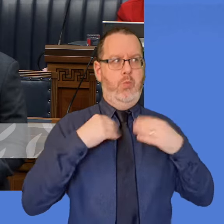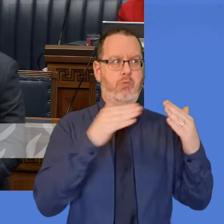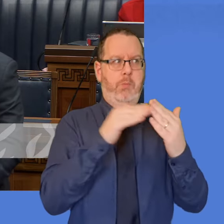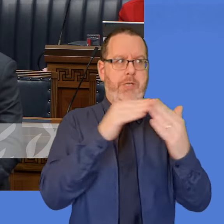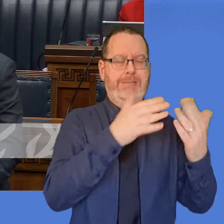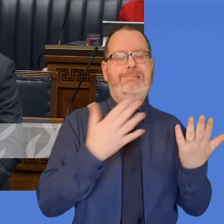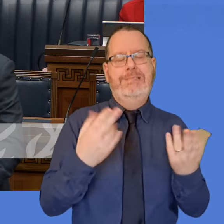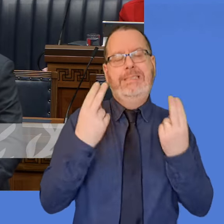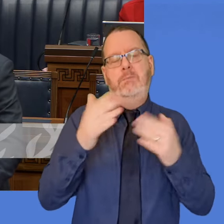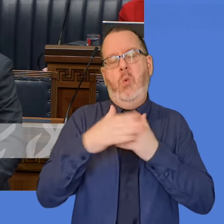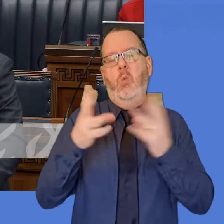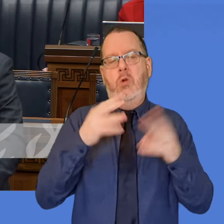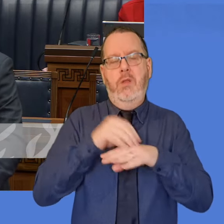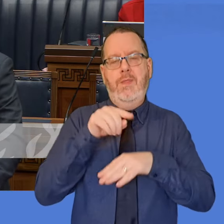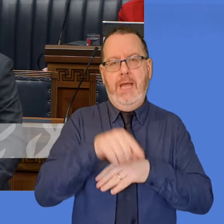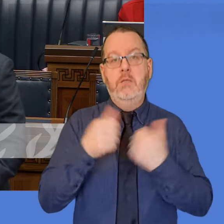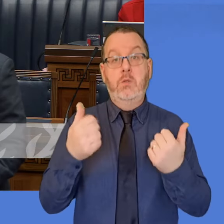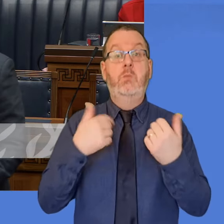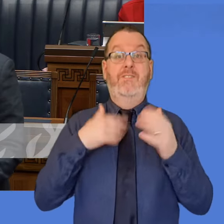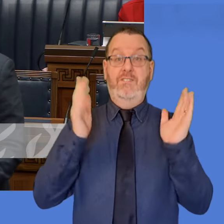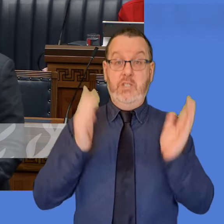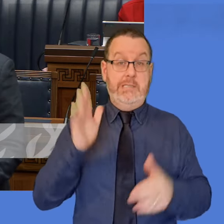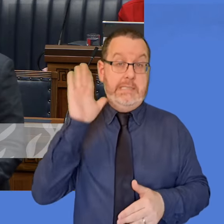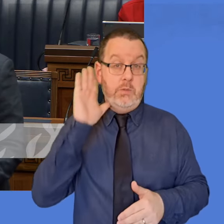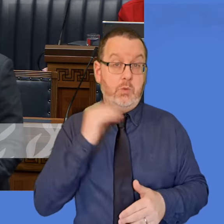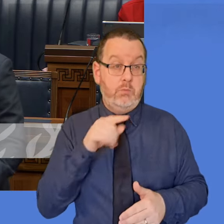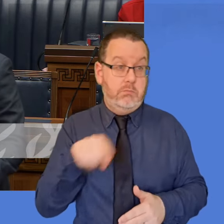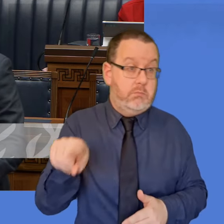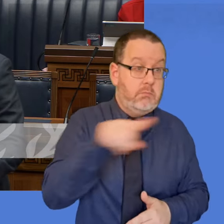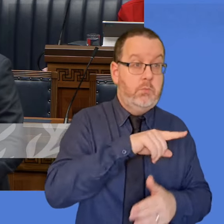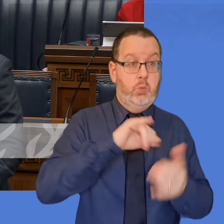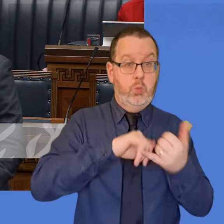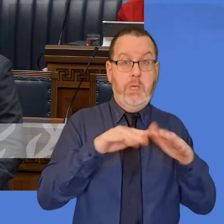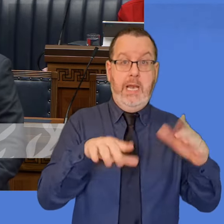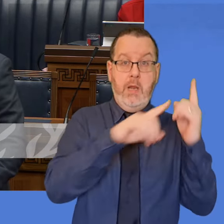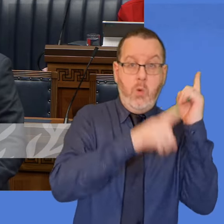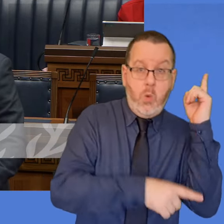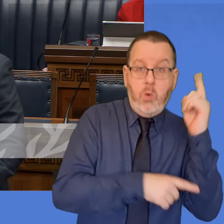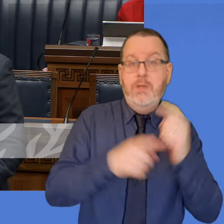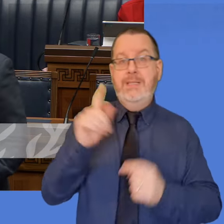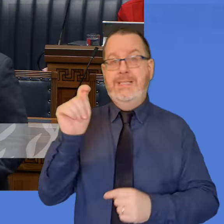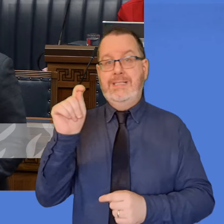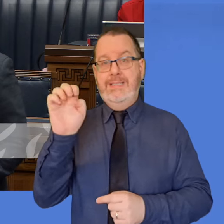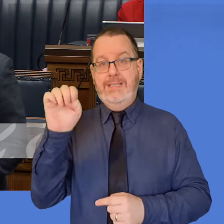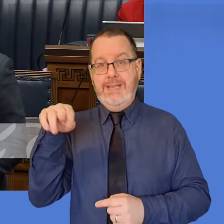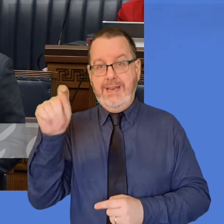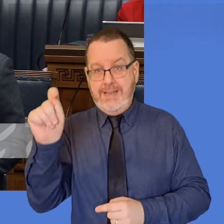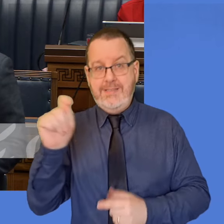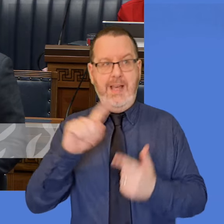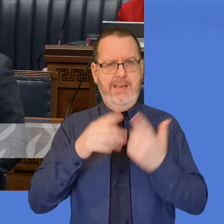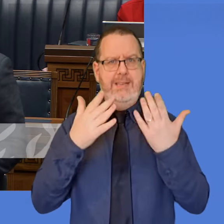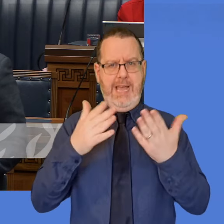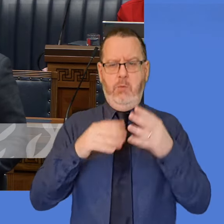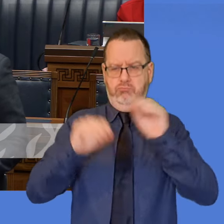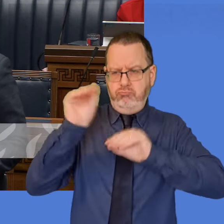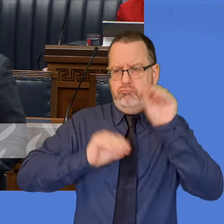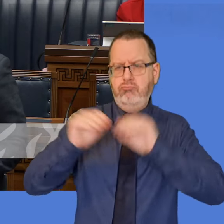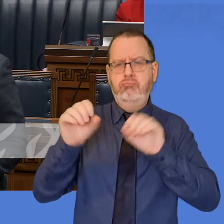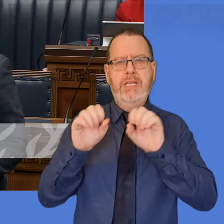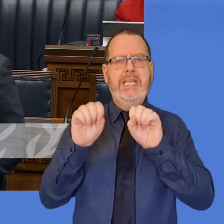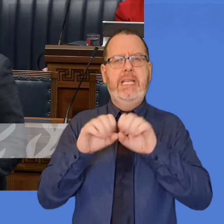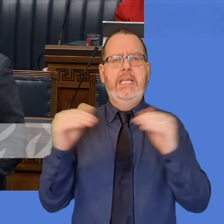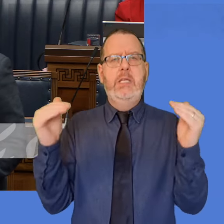stakeholders under developing a robust equality impact assessment to inform the drafting of these regulations with consultation